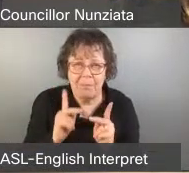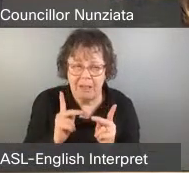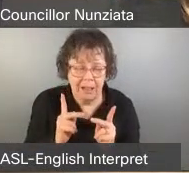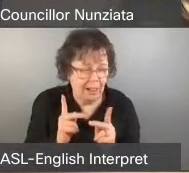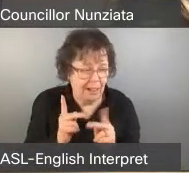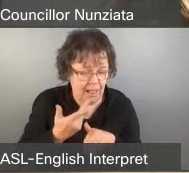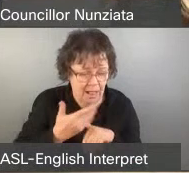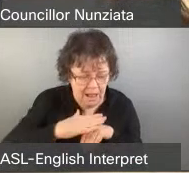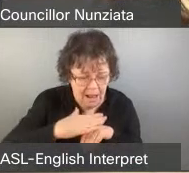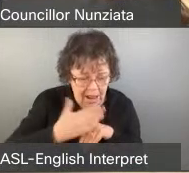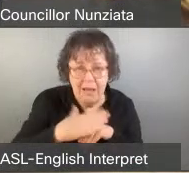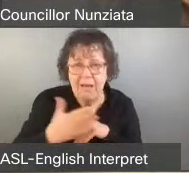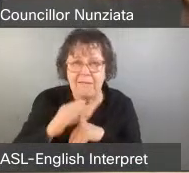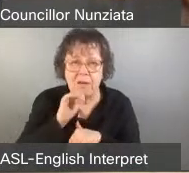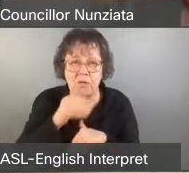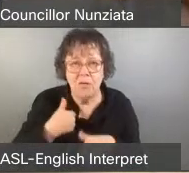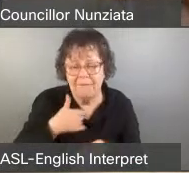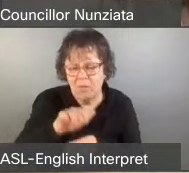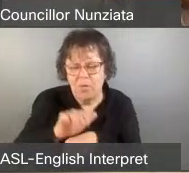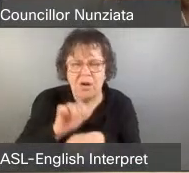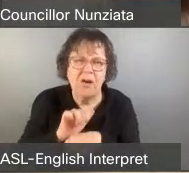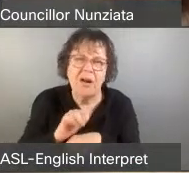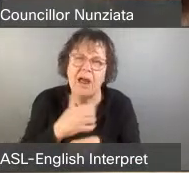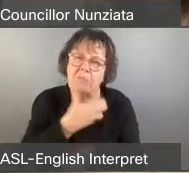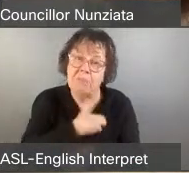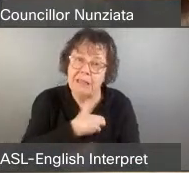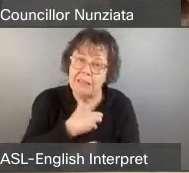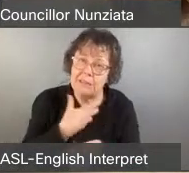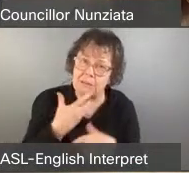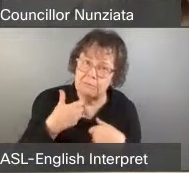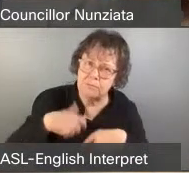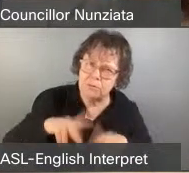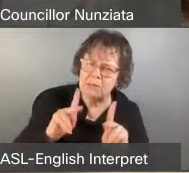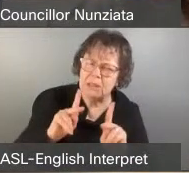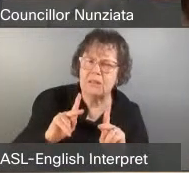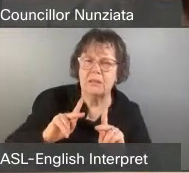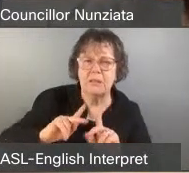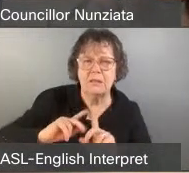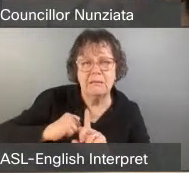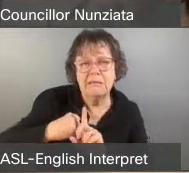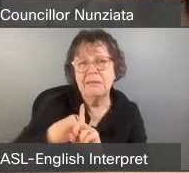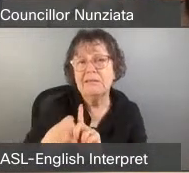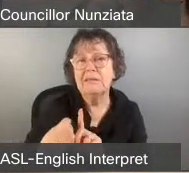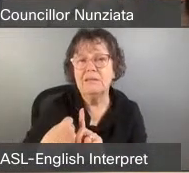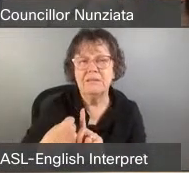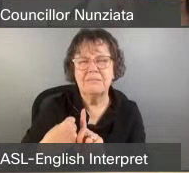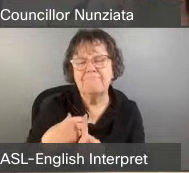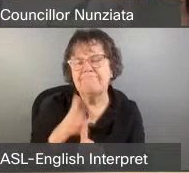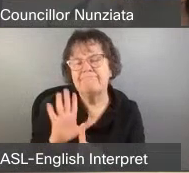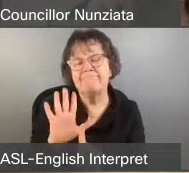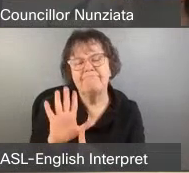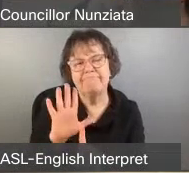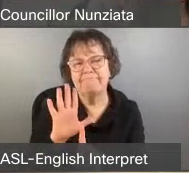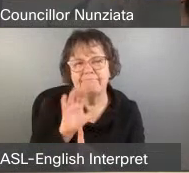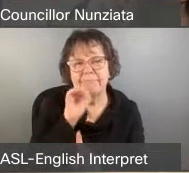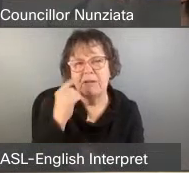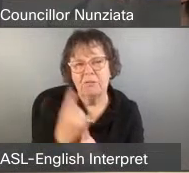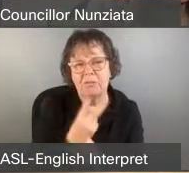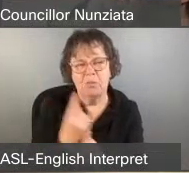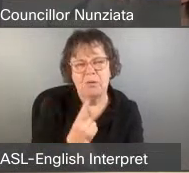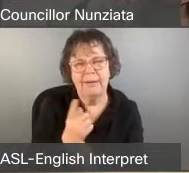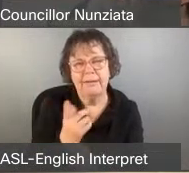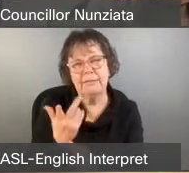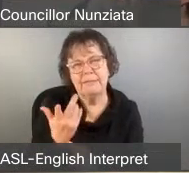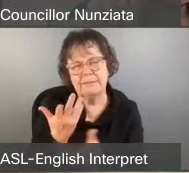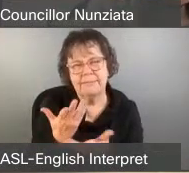to brutalized, unhoused people and those trying to protect them. They're the most vulnerable among us. Thanks for this opportunity to